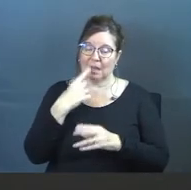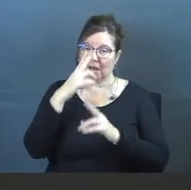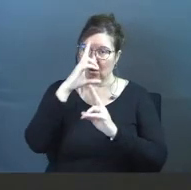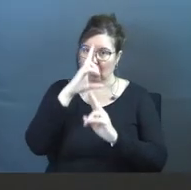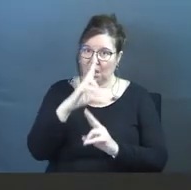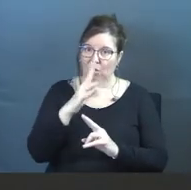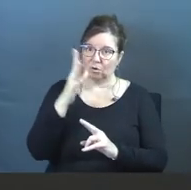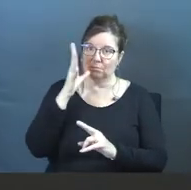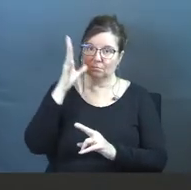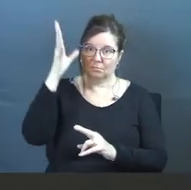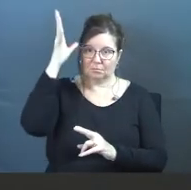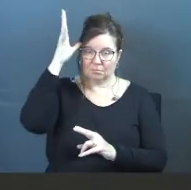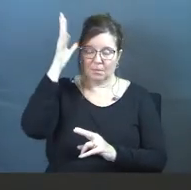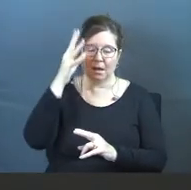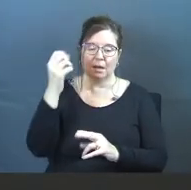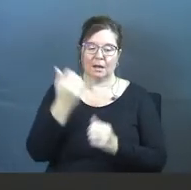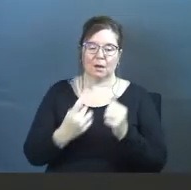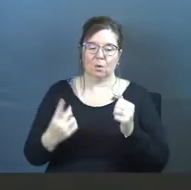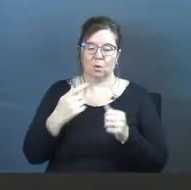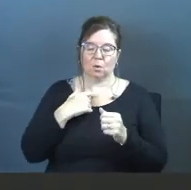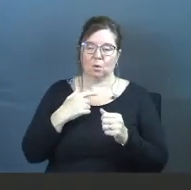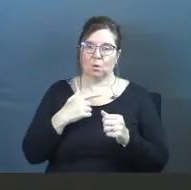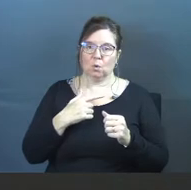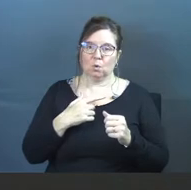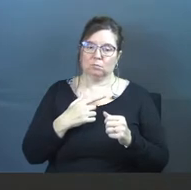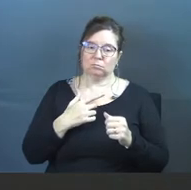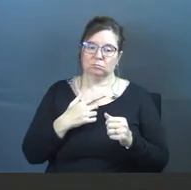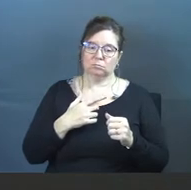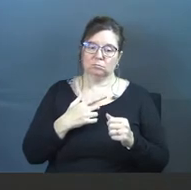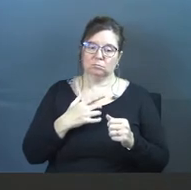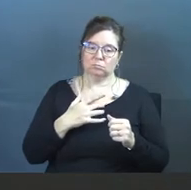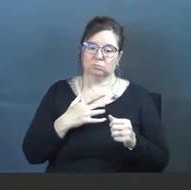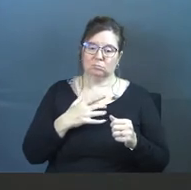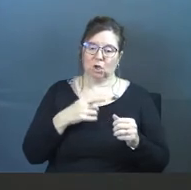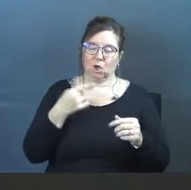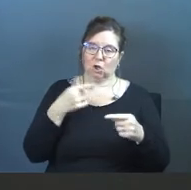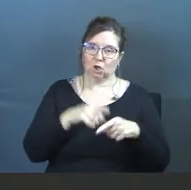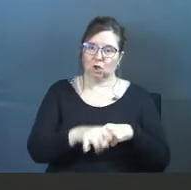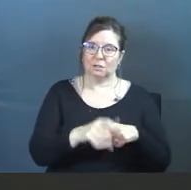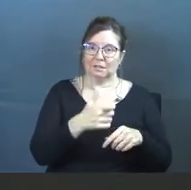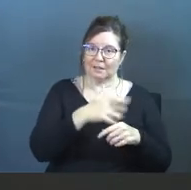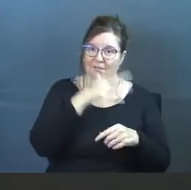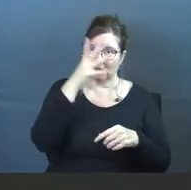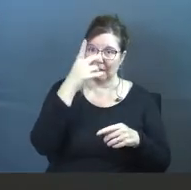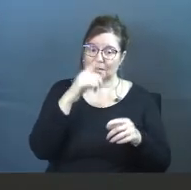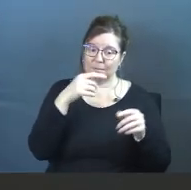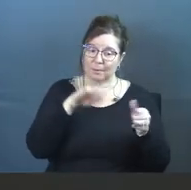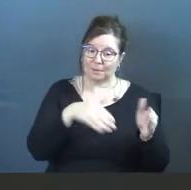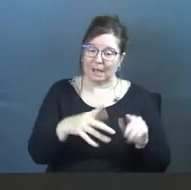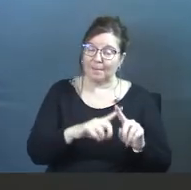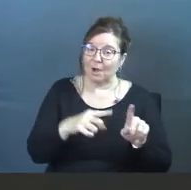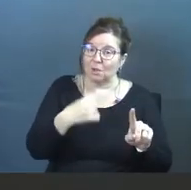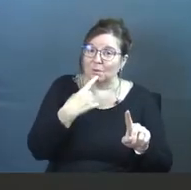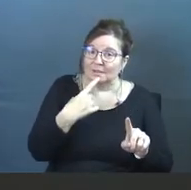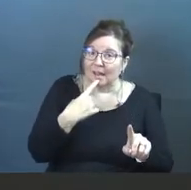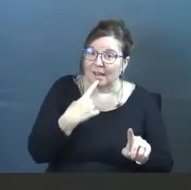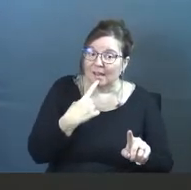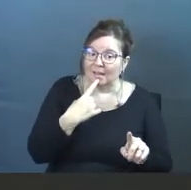honor your father and mother, and anyone who curses their father or mother is to be put to death. But you say